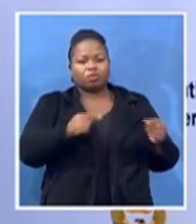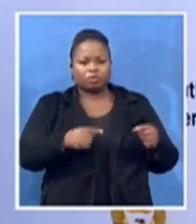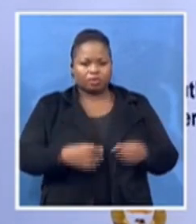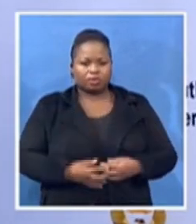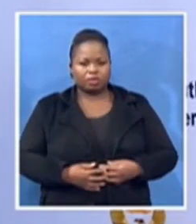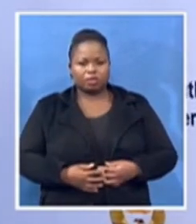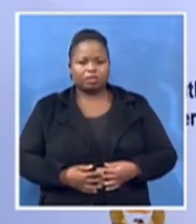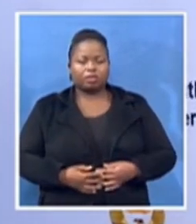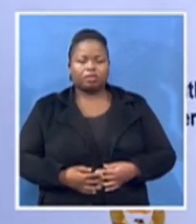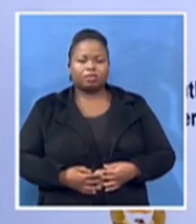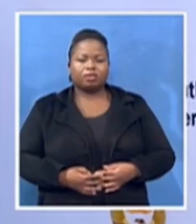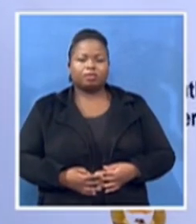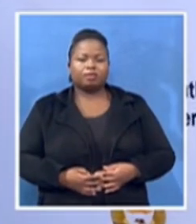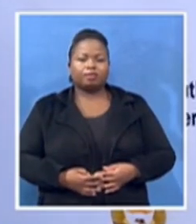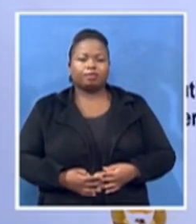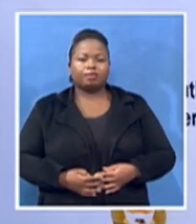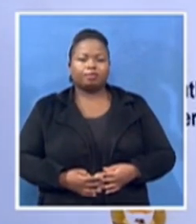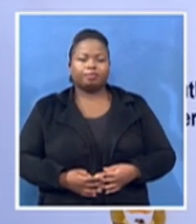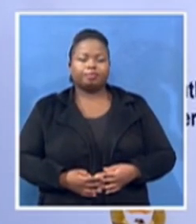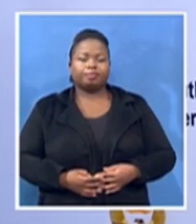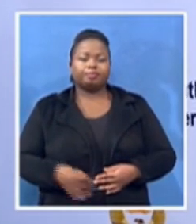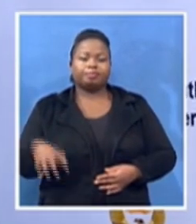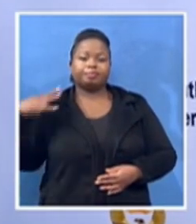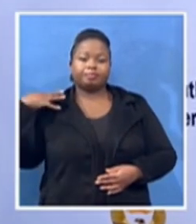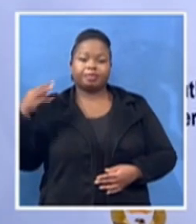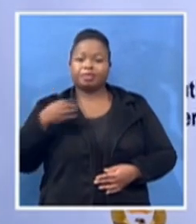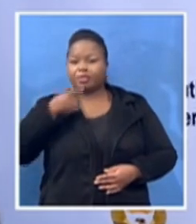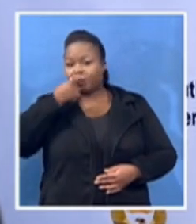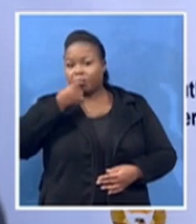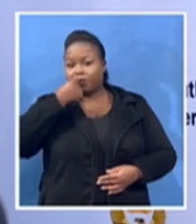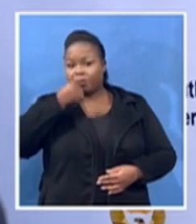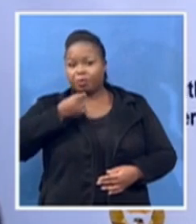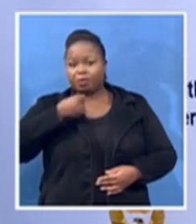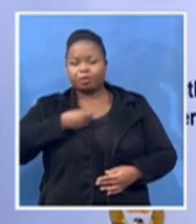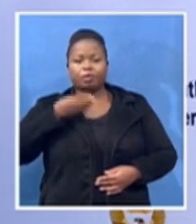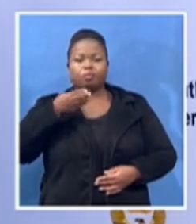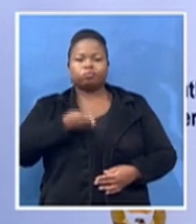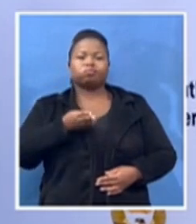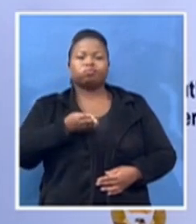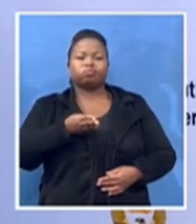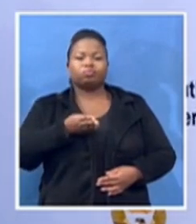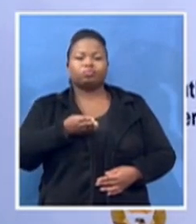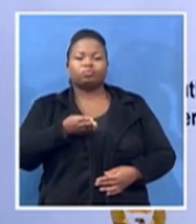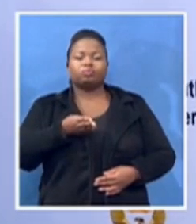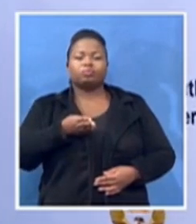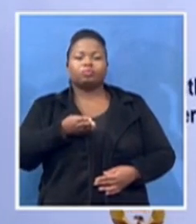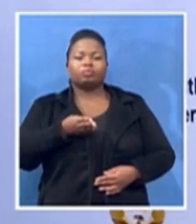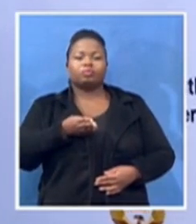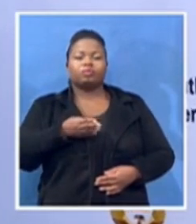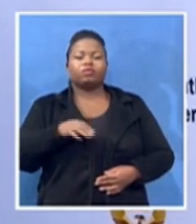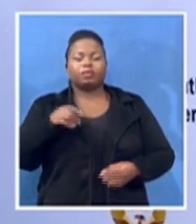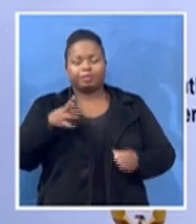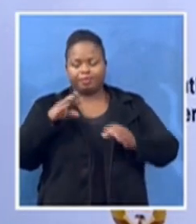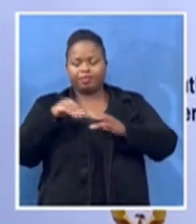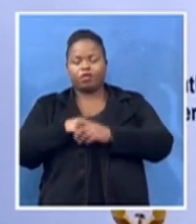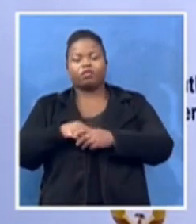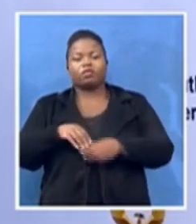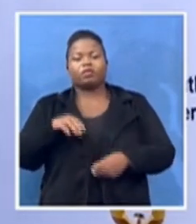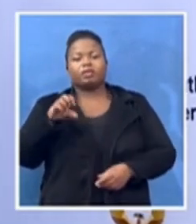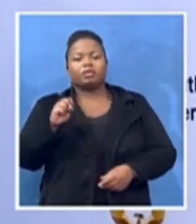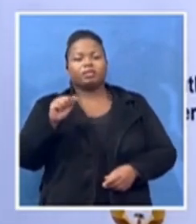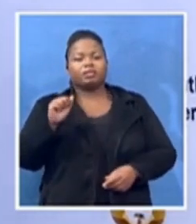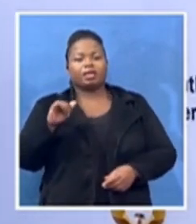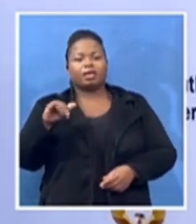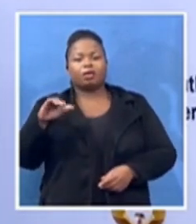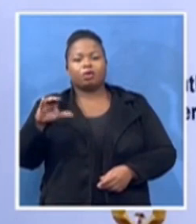and attempt data was one of those by selling the ranks of the of who was prepared to lay his life in in responding to that